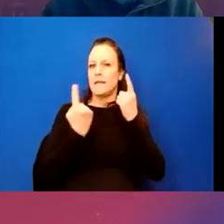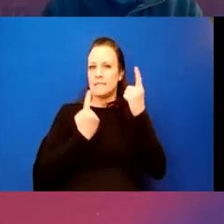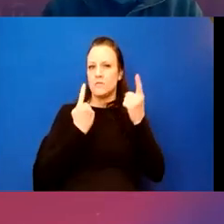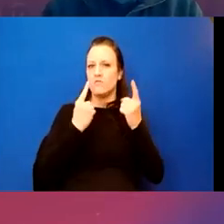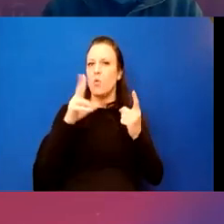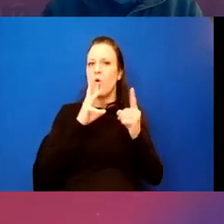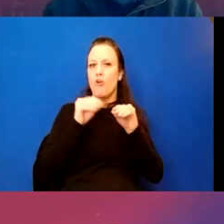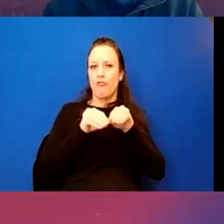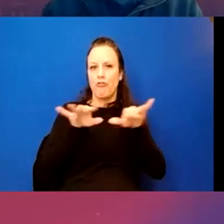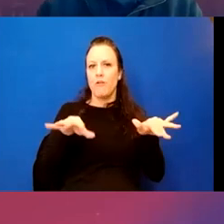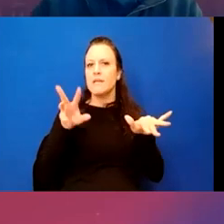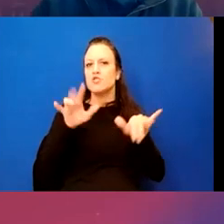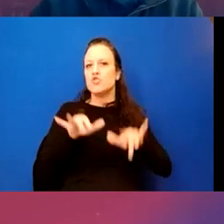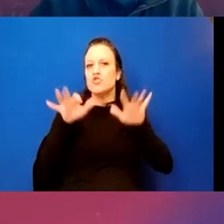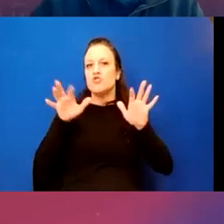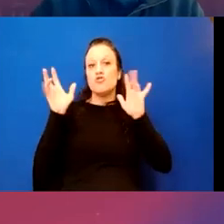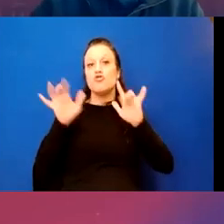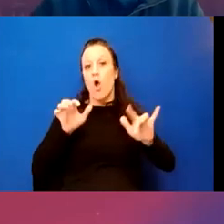runoff and snow accumulation?